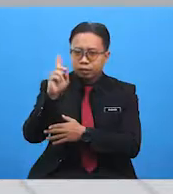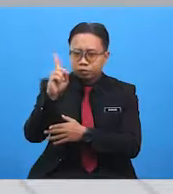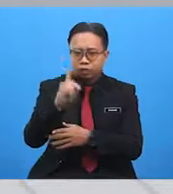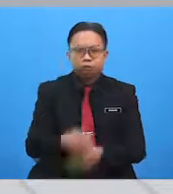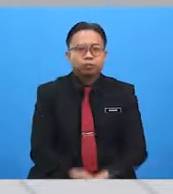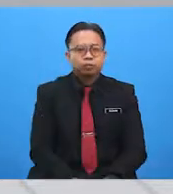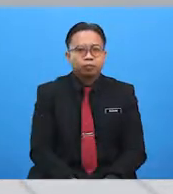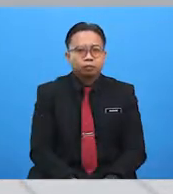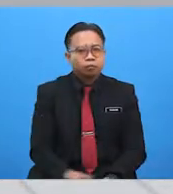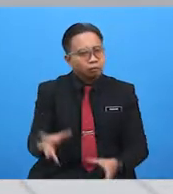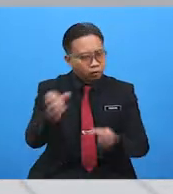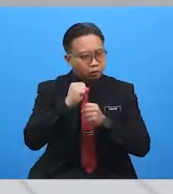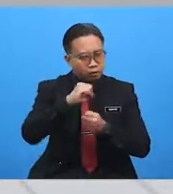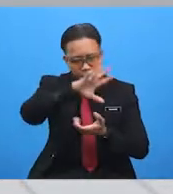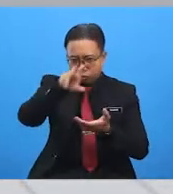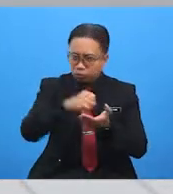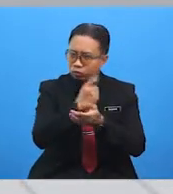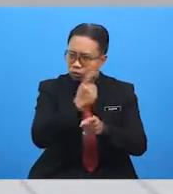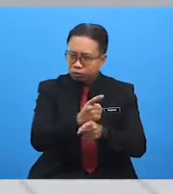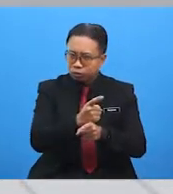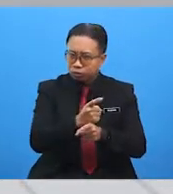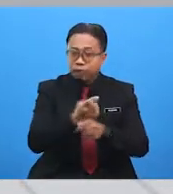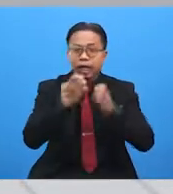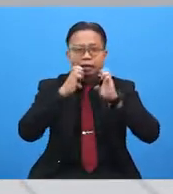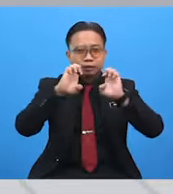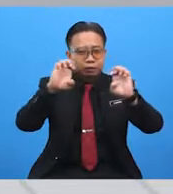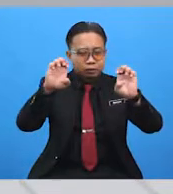Did you get it all correct? Excellent!